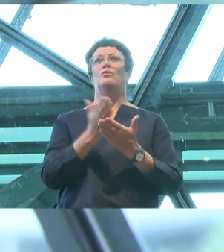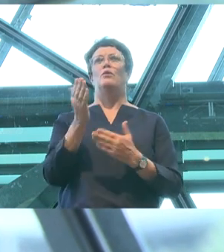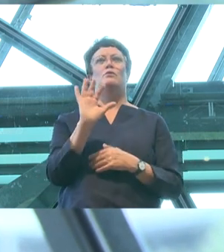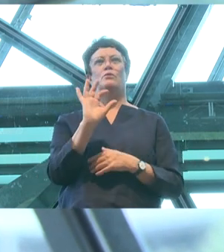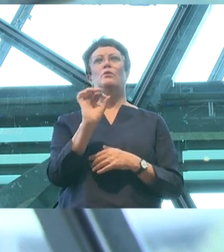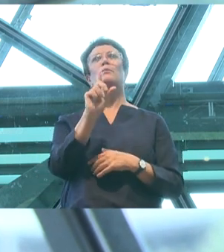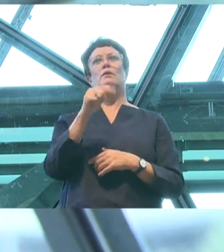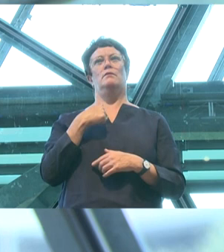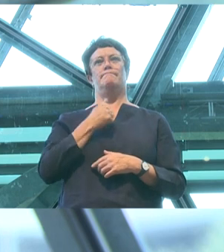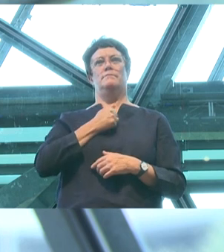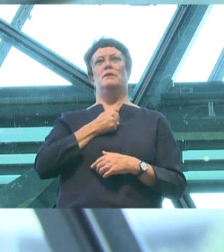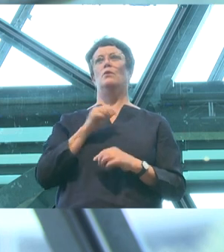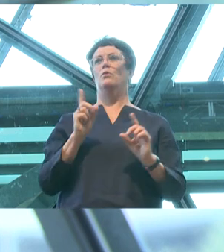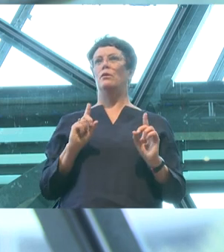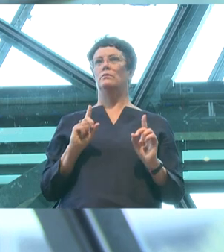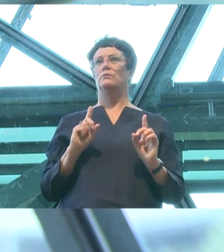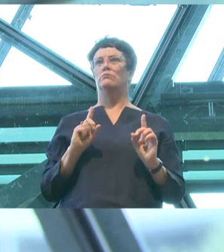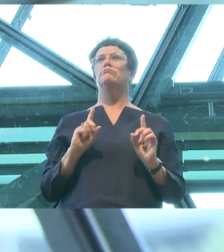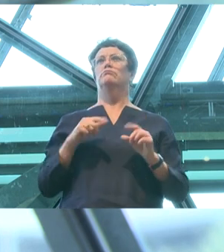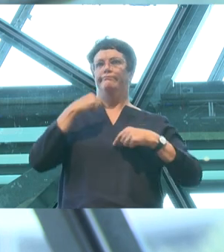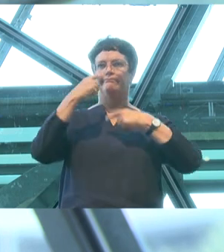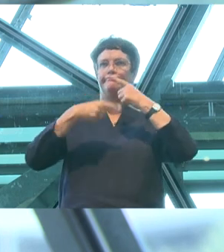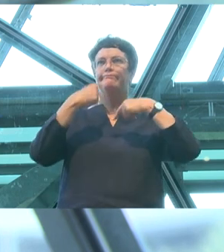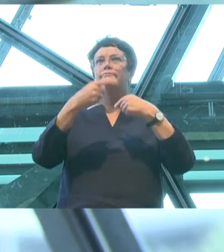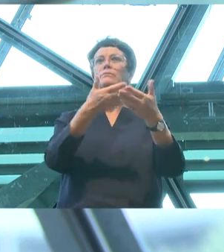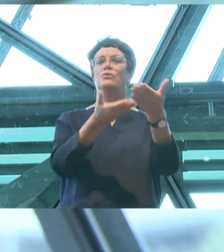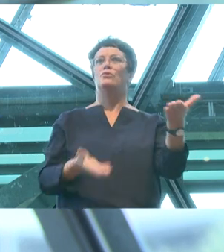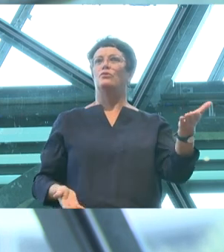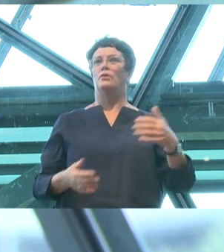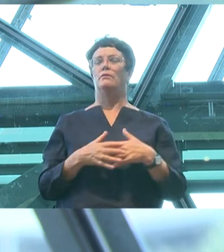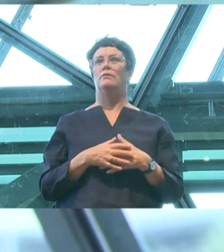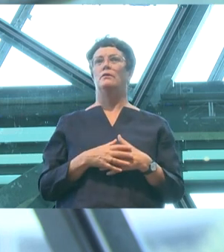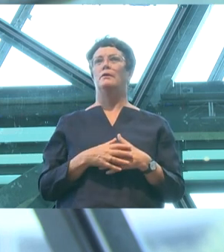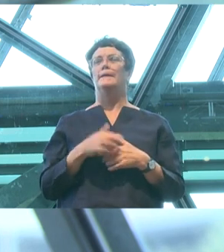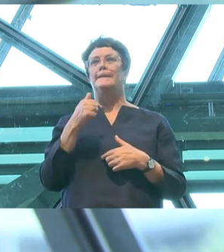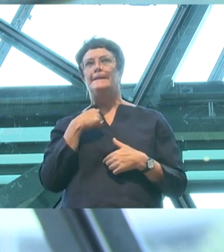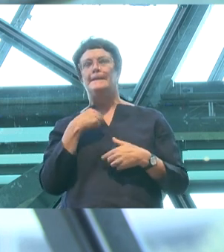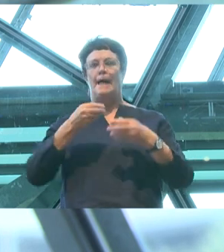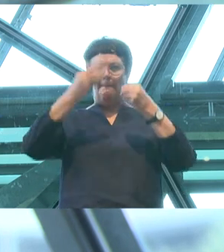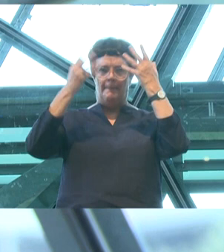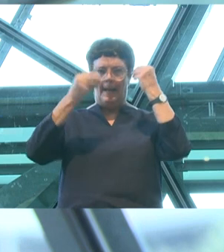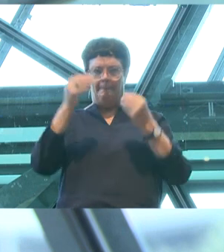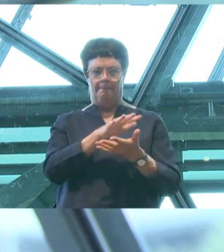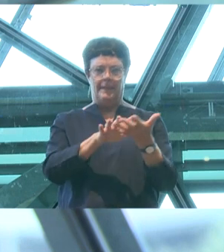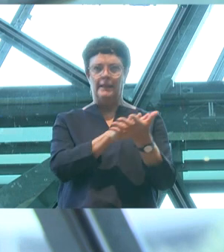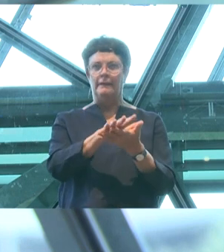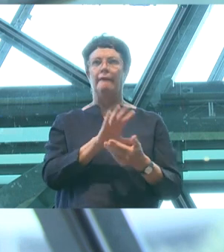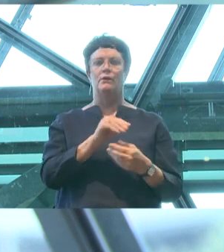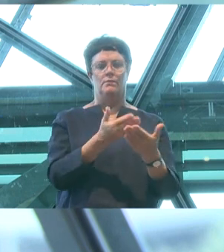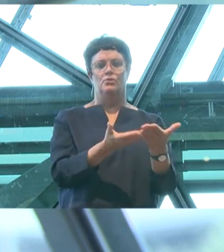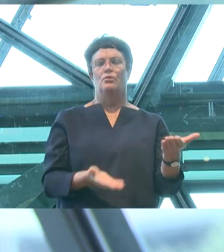however, is a storyteller, and telling stories and unpacking their meaning is what I have to offer today.